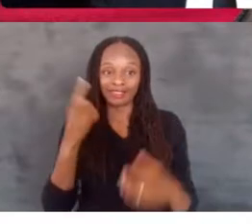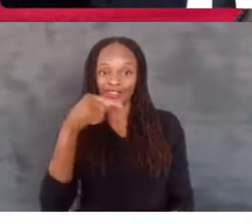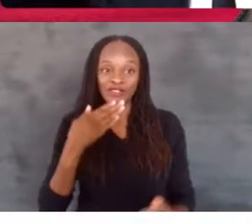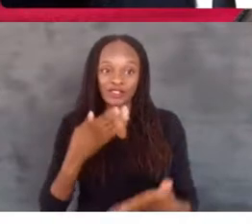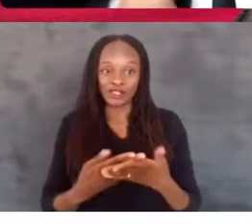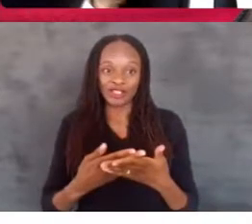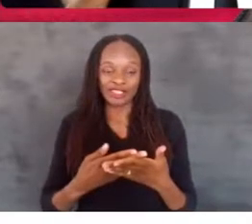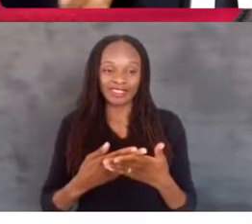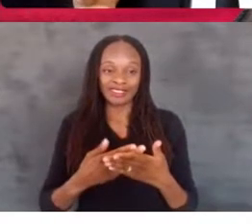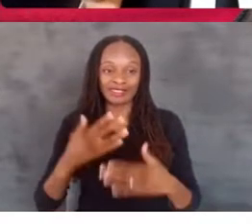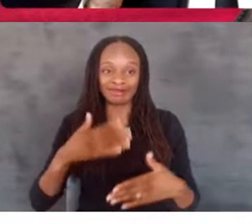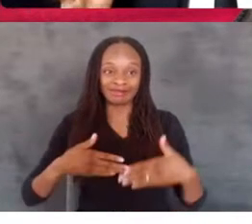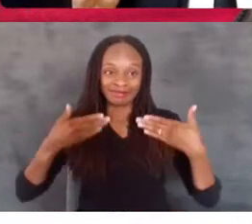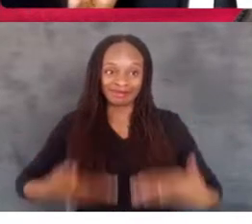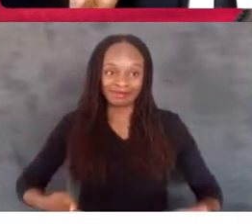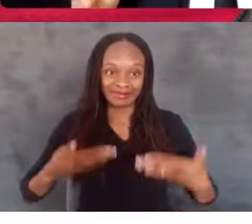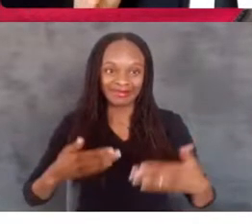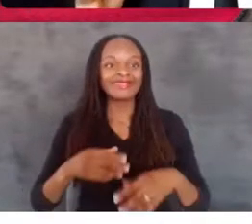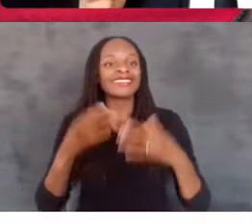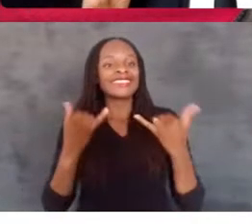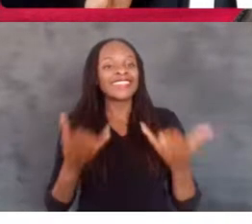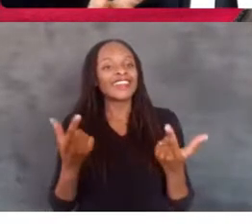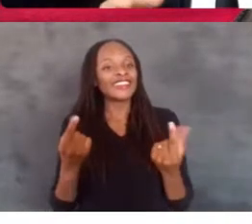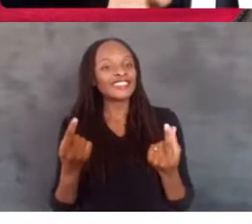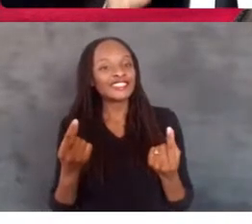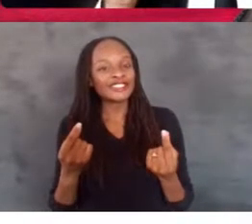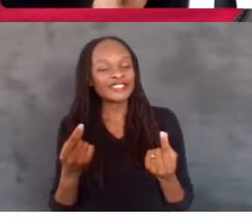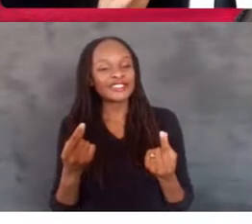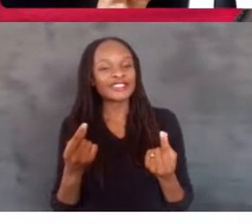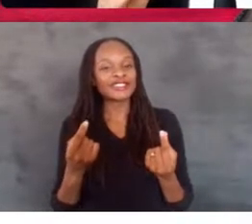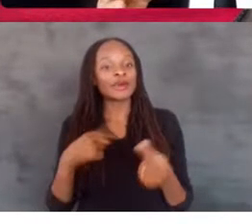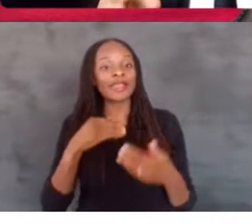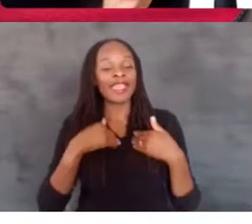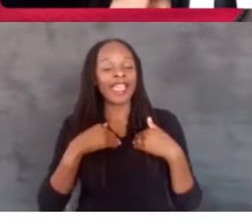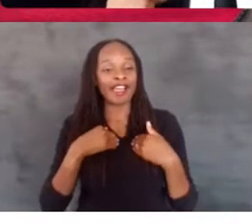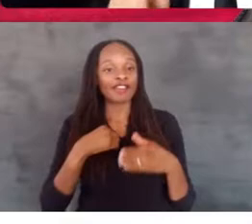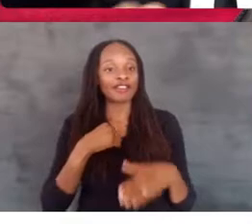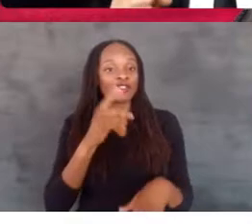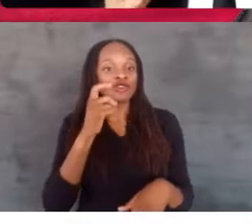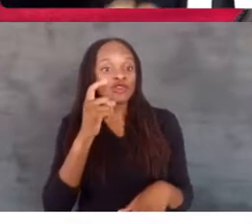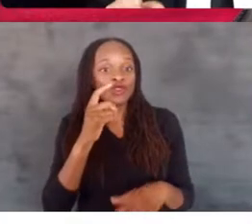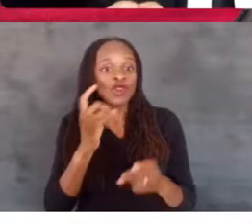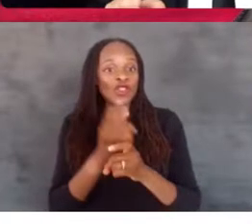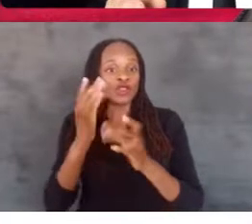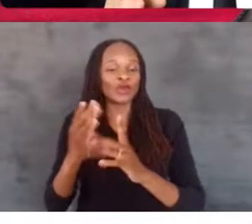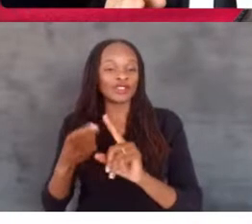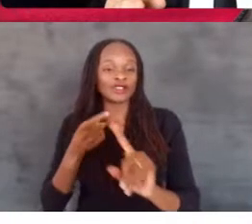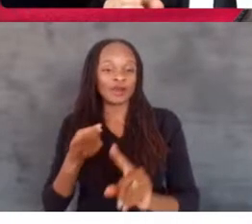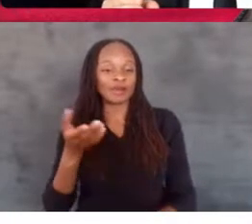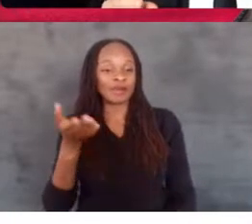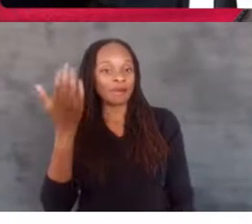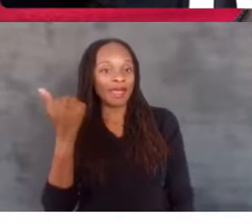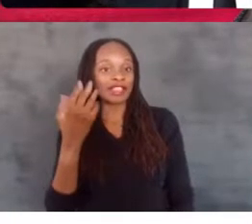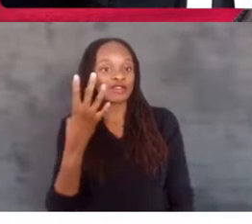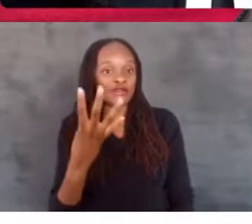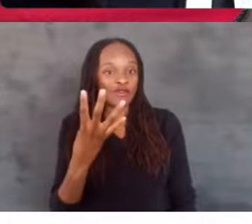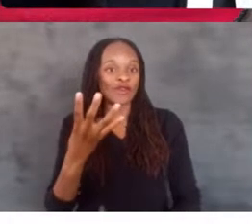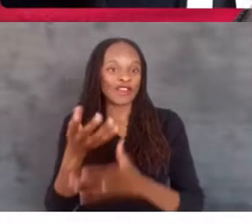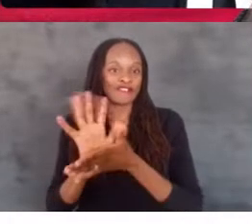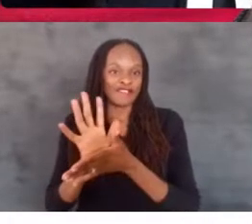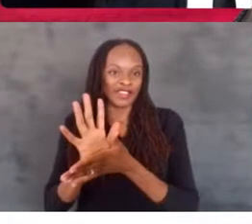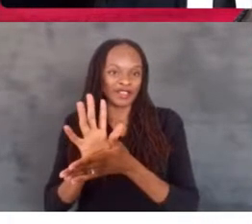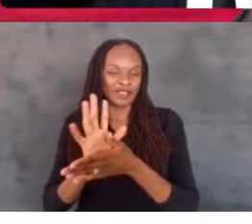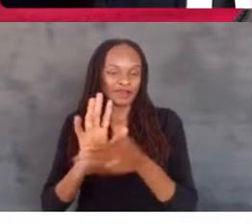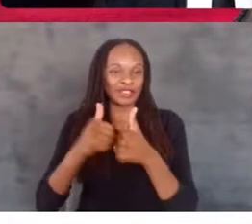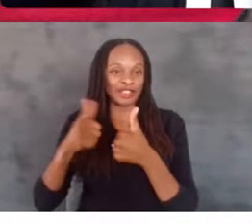Now, what we are about to do is we have the winners of the last four film challenges. We're going to show their